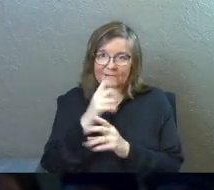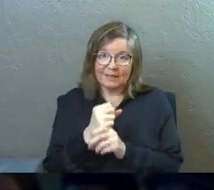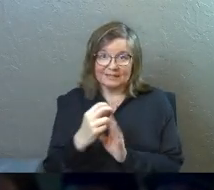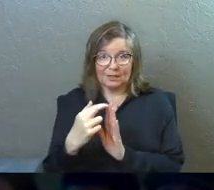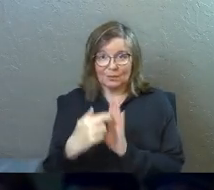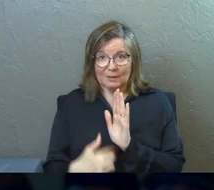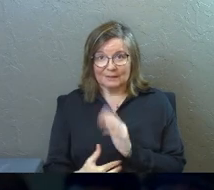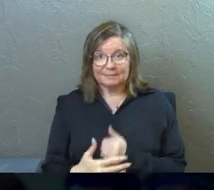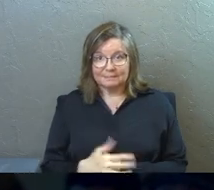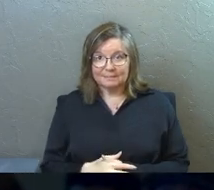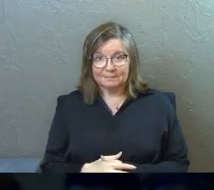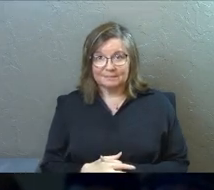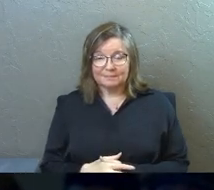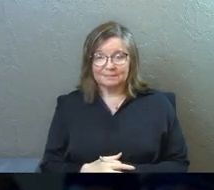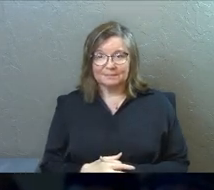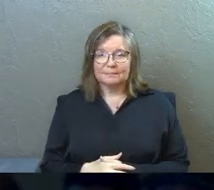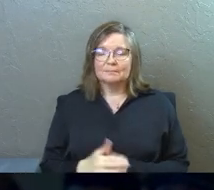read.